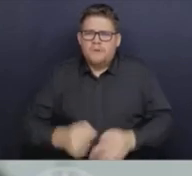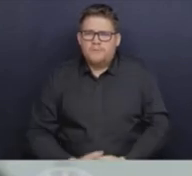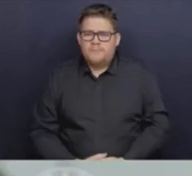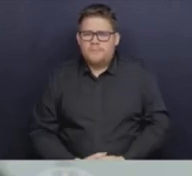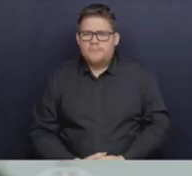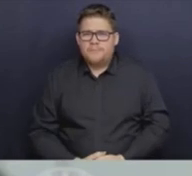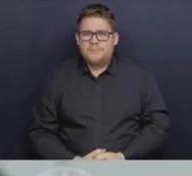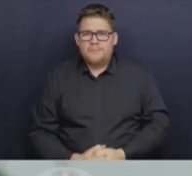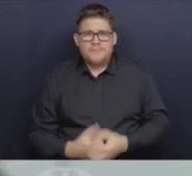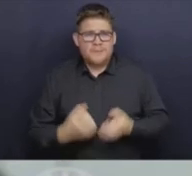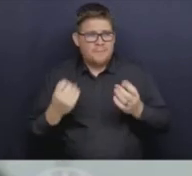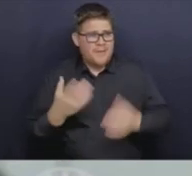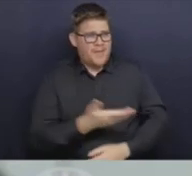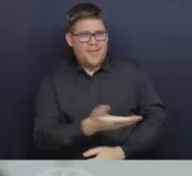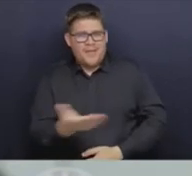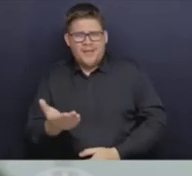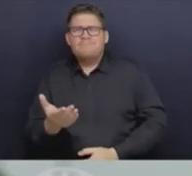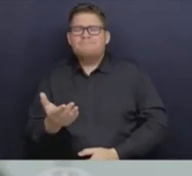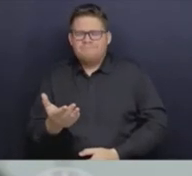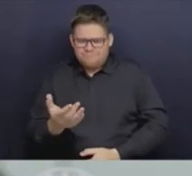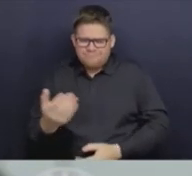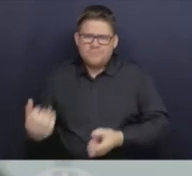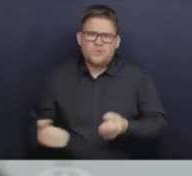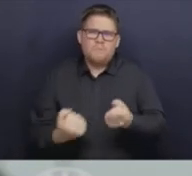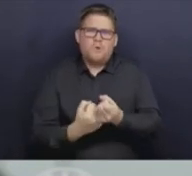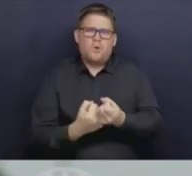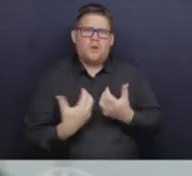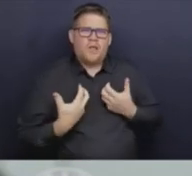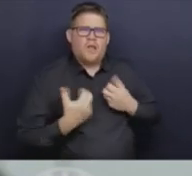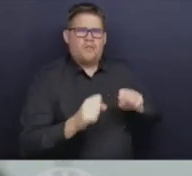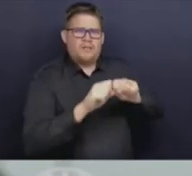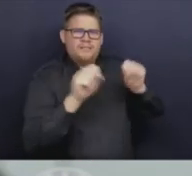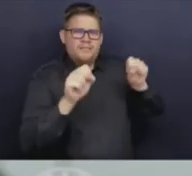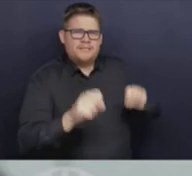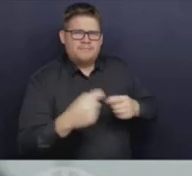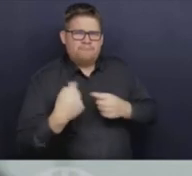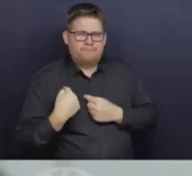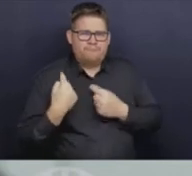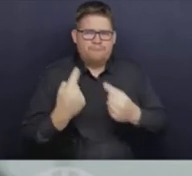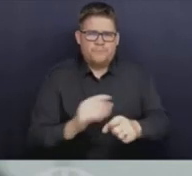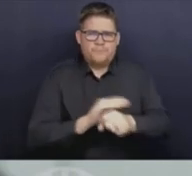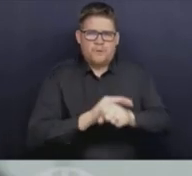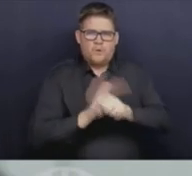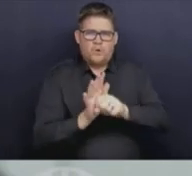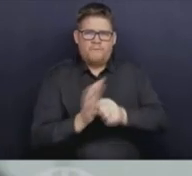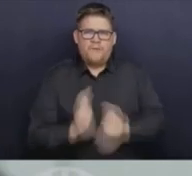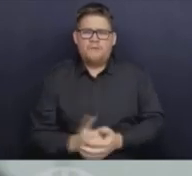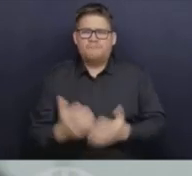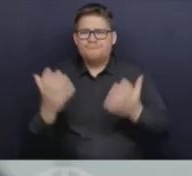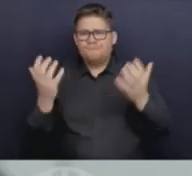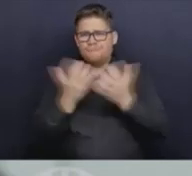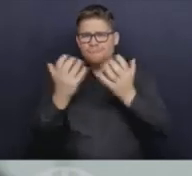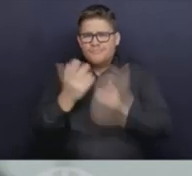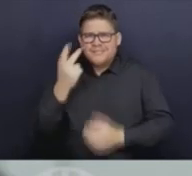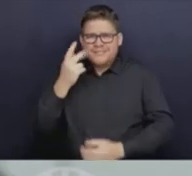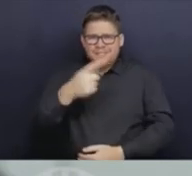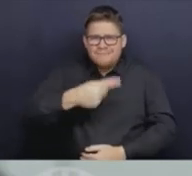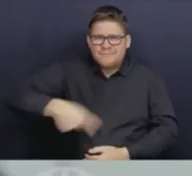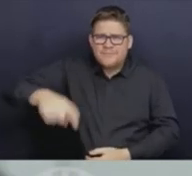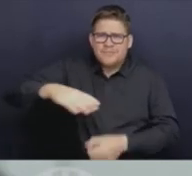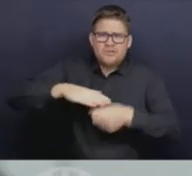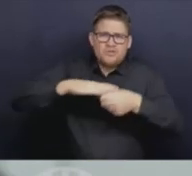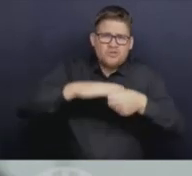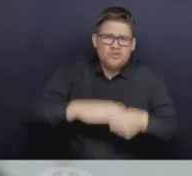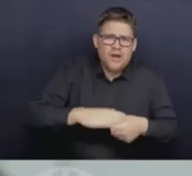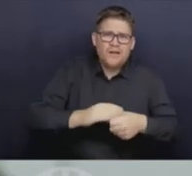system. We know that this pandemic has exposed the long-term strains on our healthcare system and on the people working